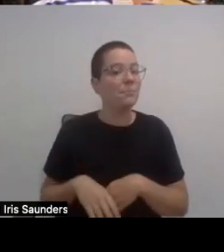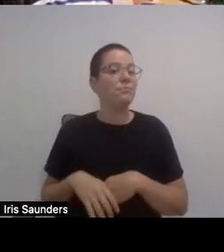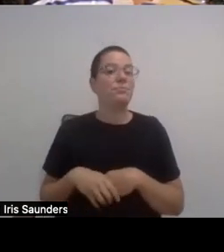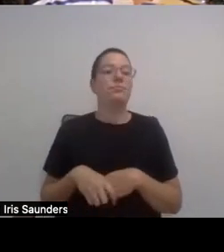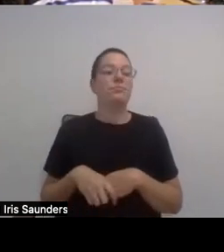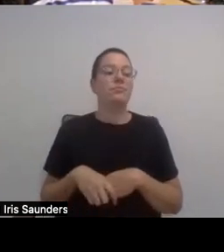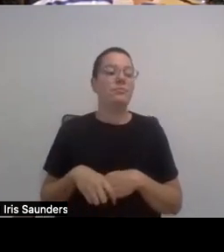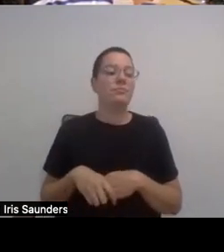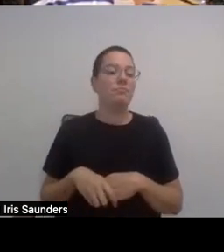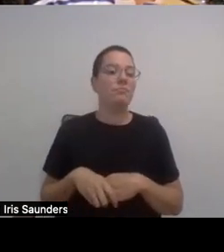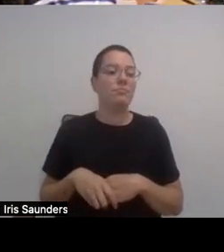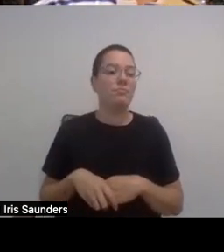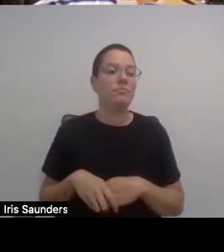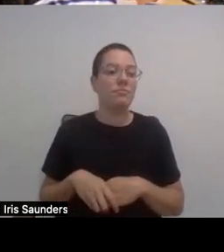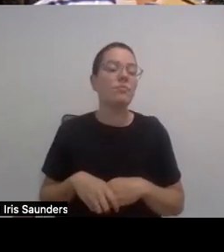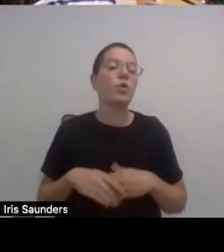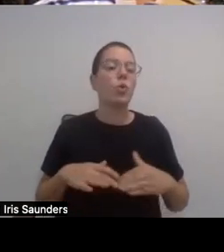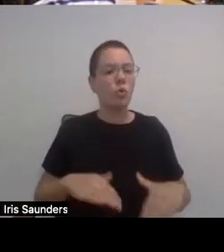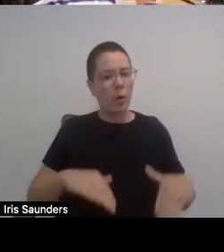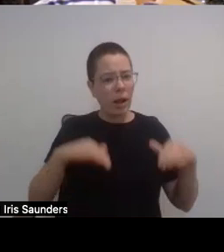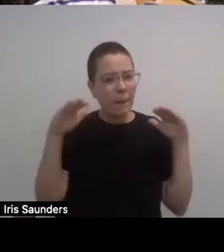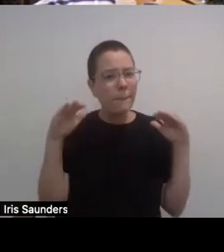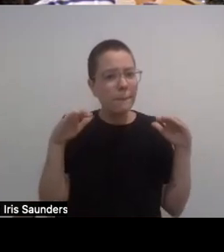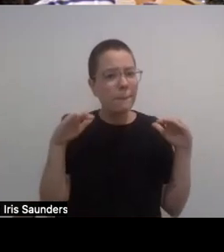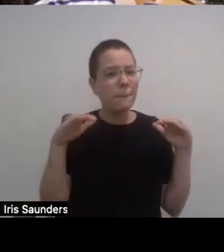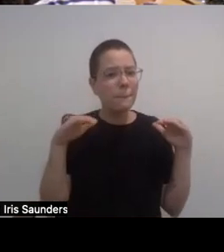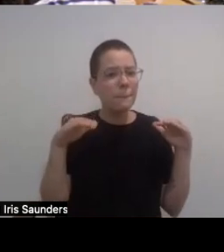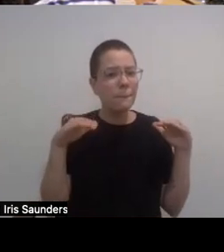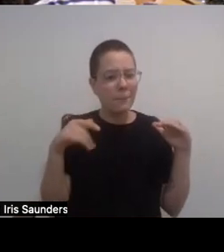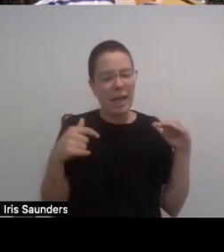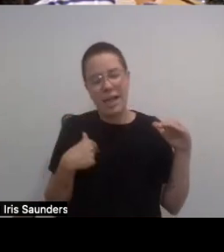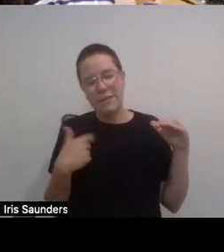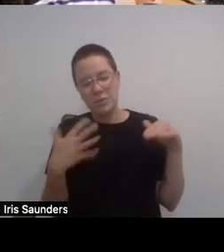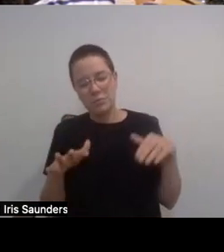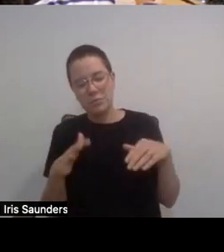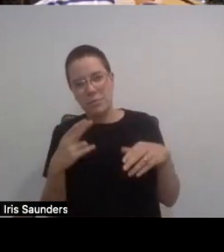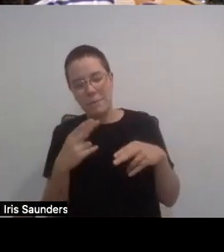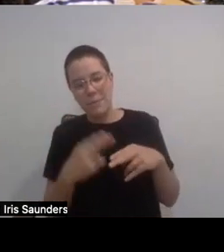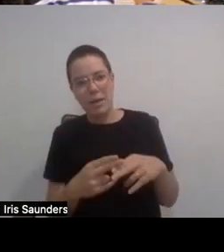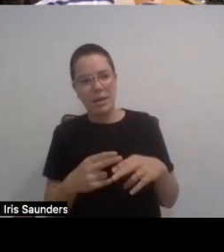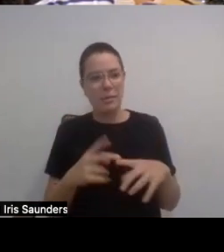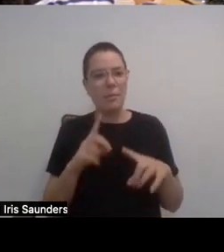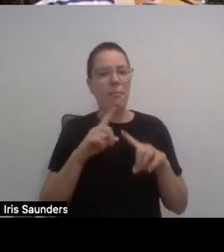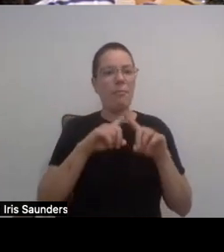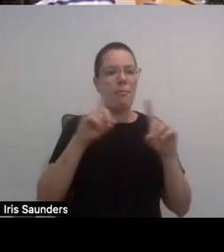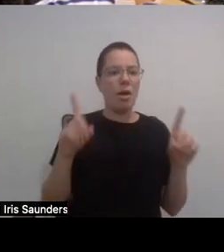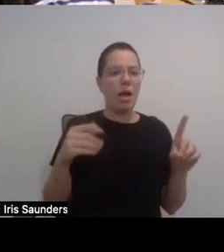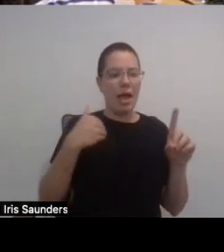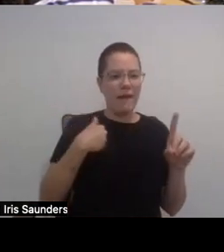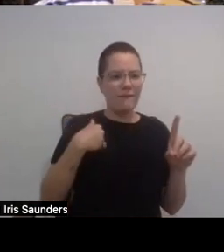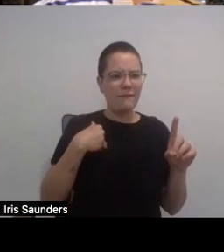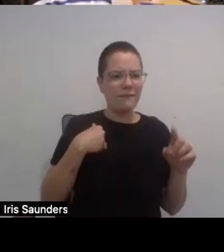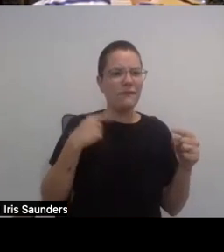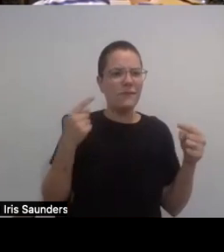because growing up, which I did mention earlier, but I have a spinal cord injury that I